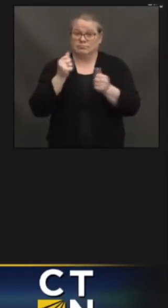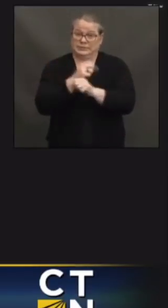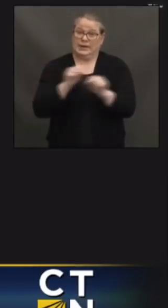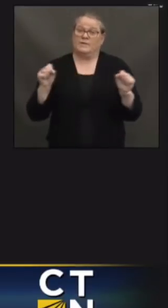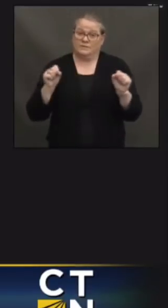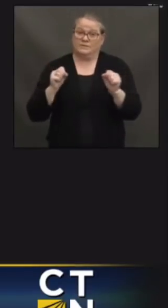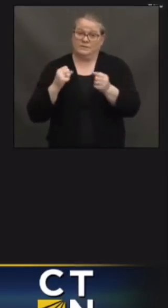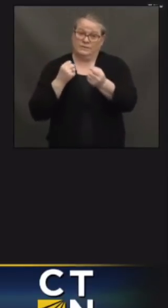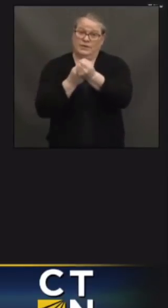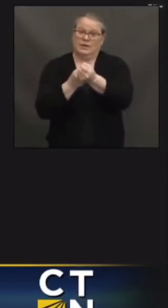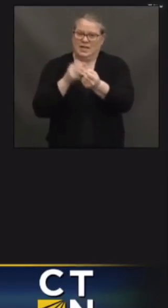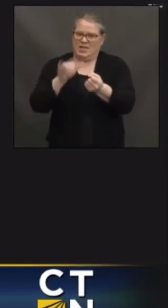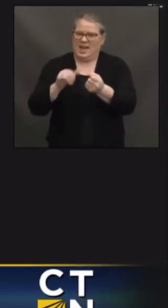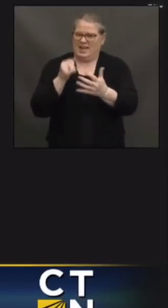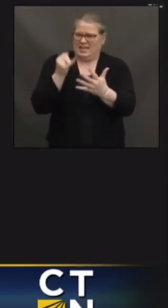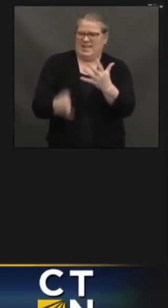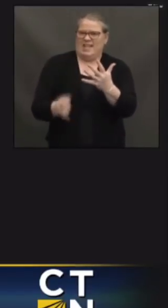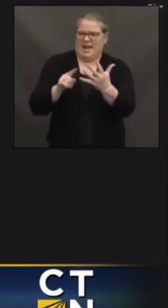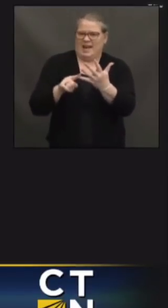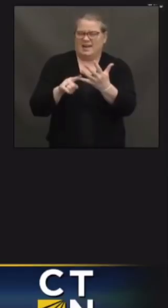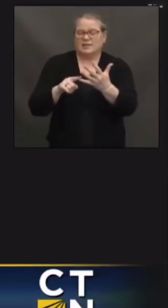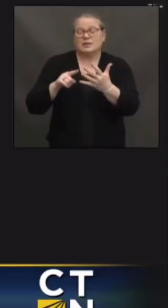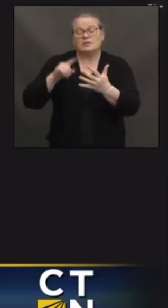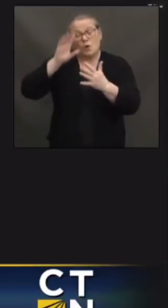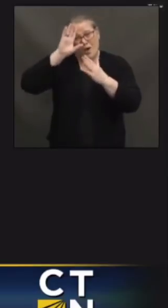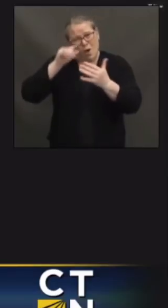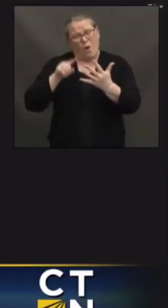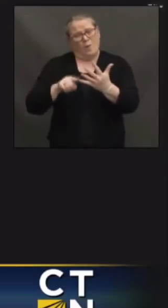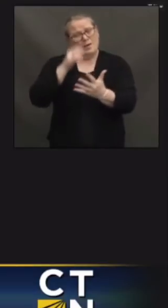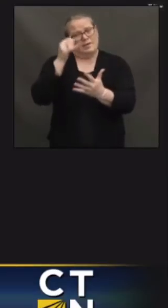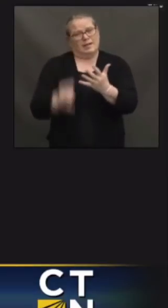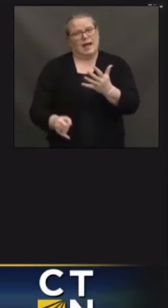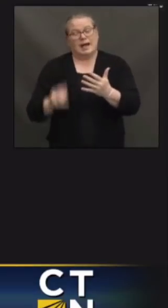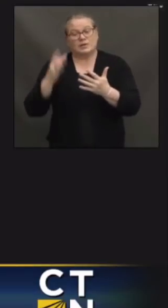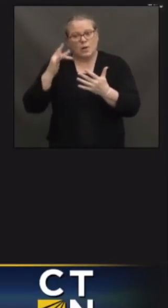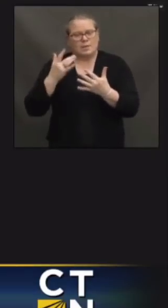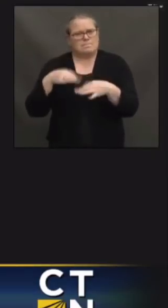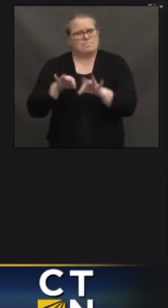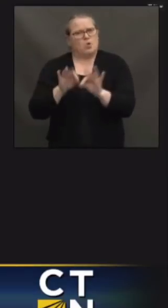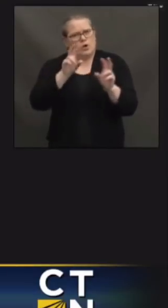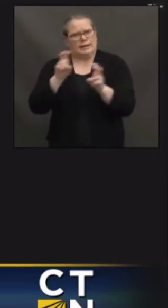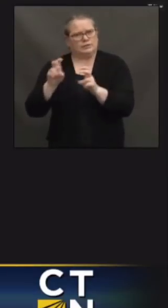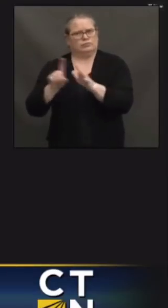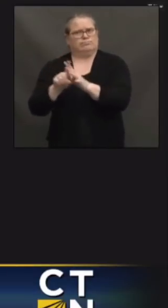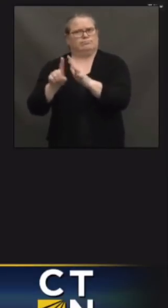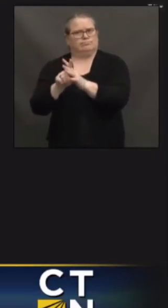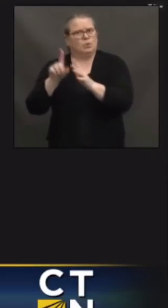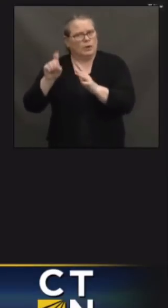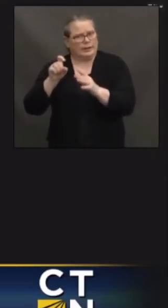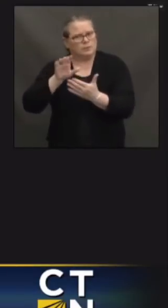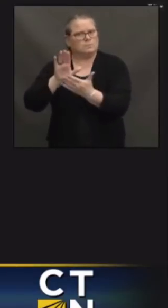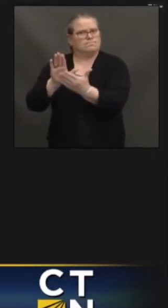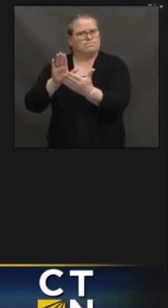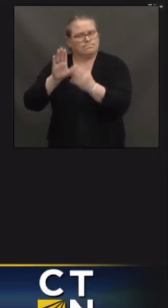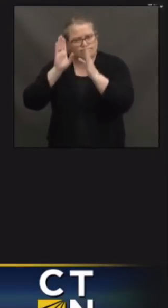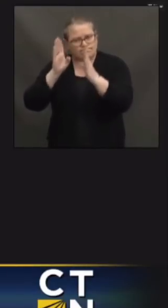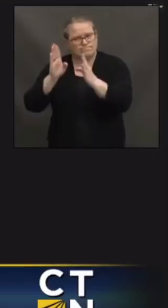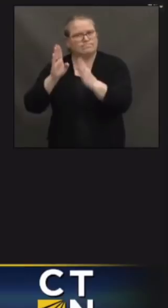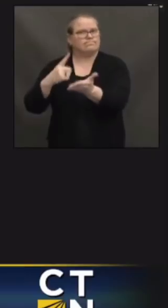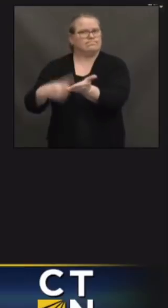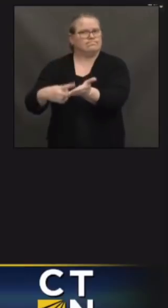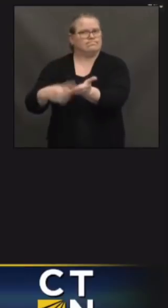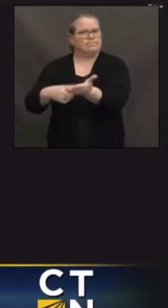But we want it to be the last one so that we can move on to other very important issues. And that's why, you know, we do recognize